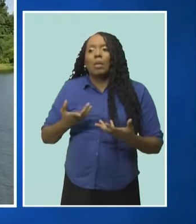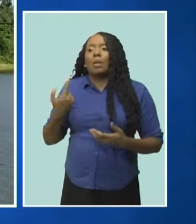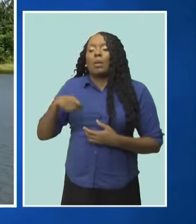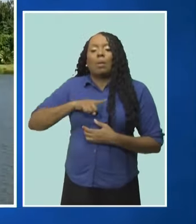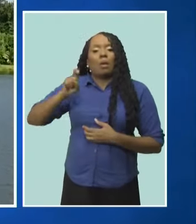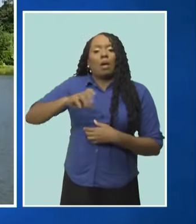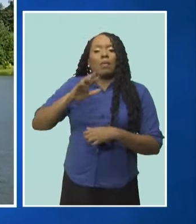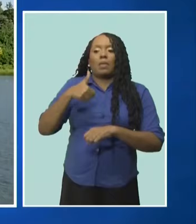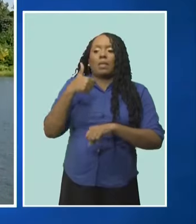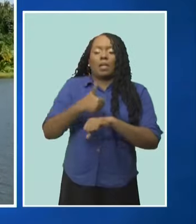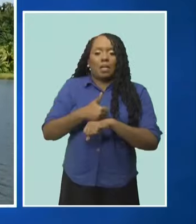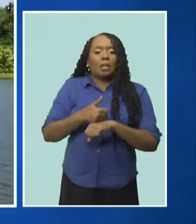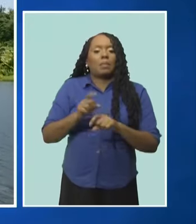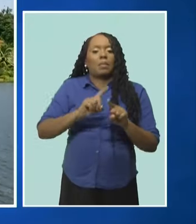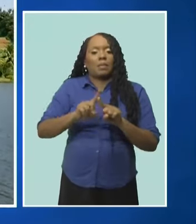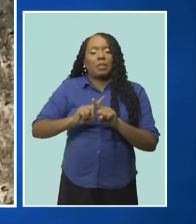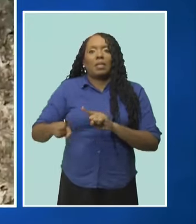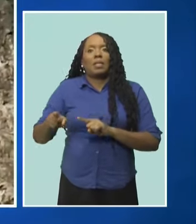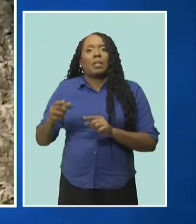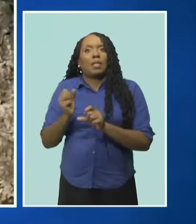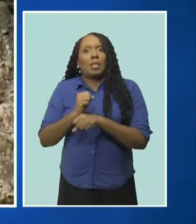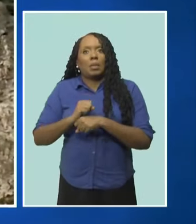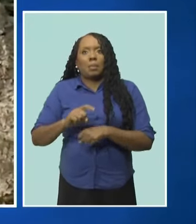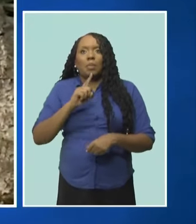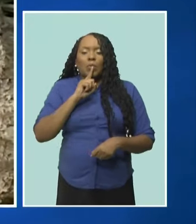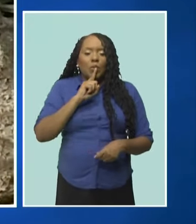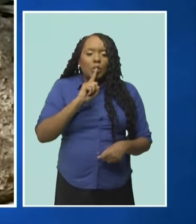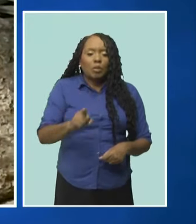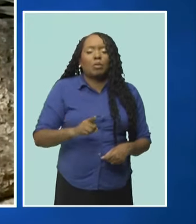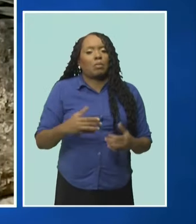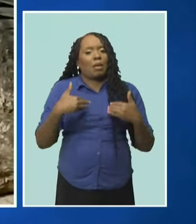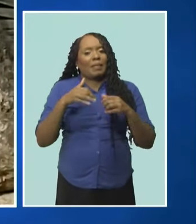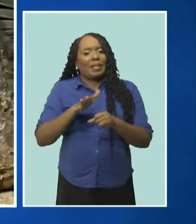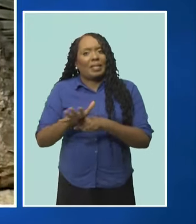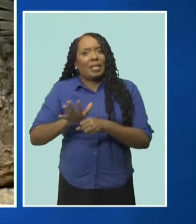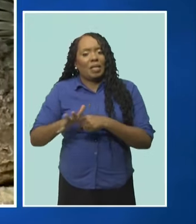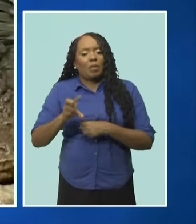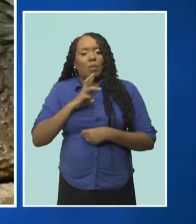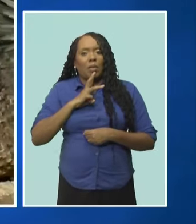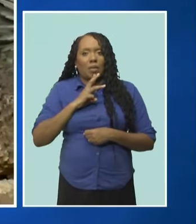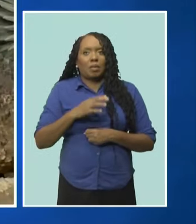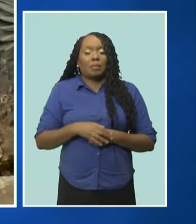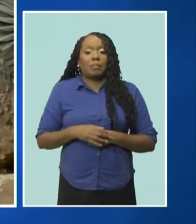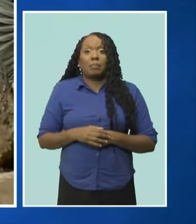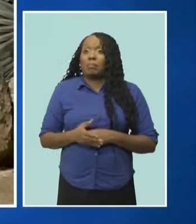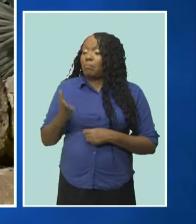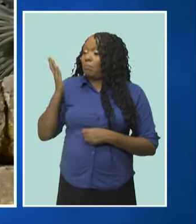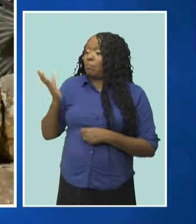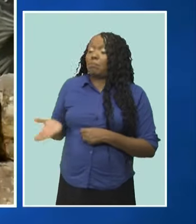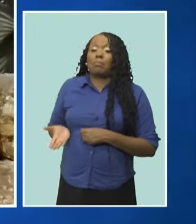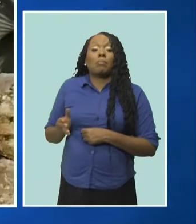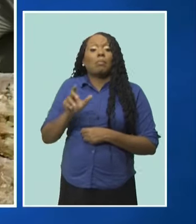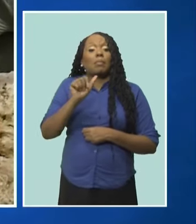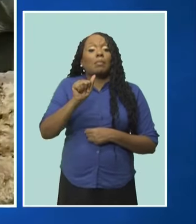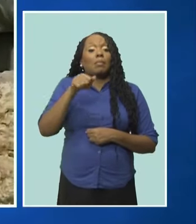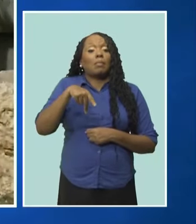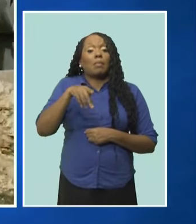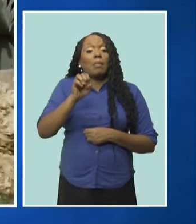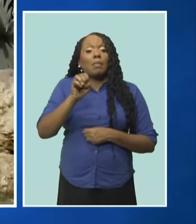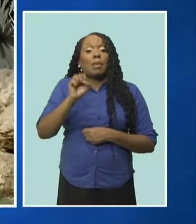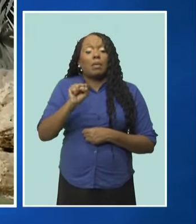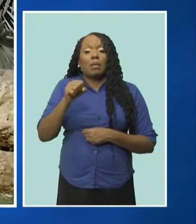becomes high priority. This is certainly the case with golf club resort Apes Hill